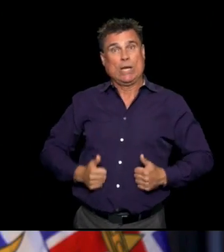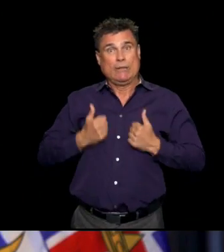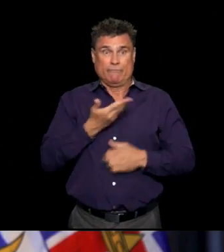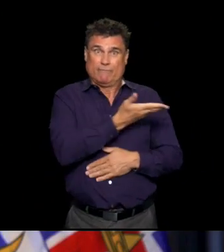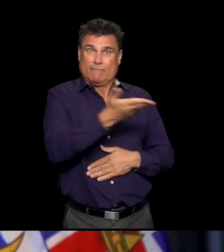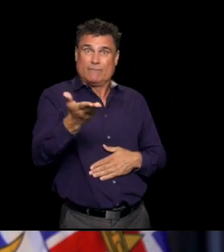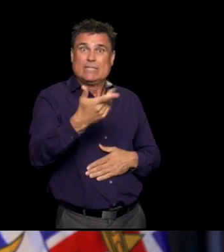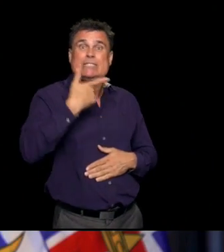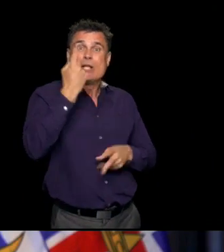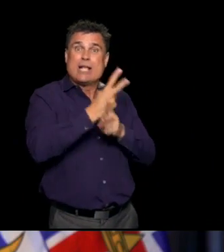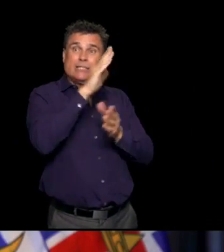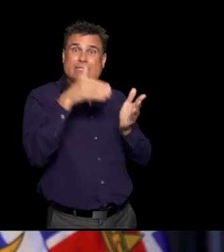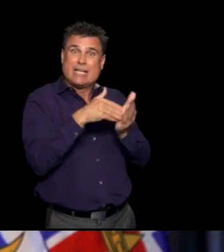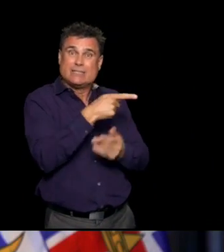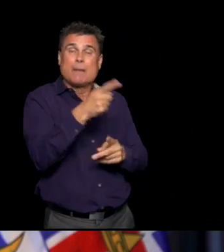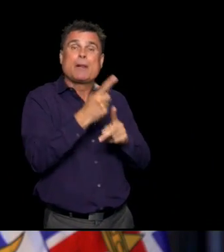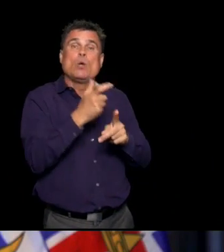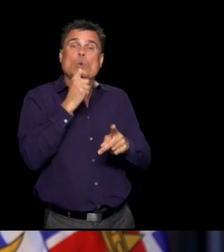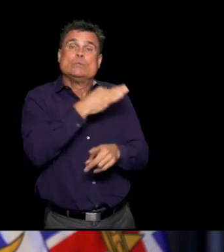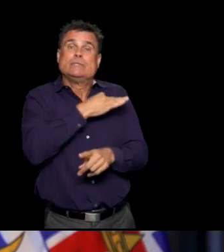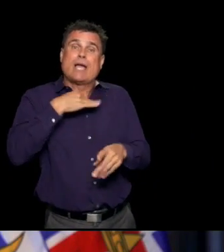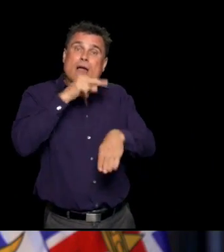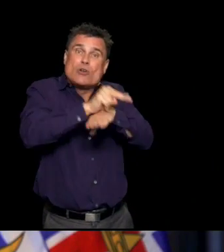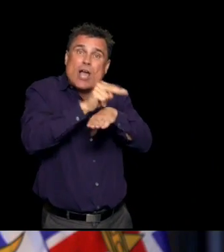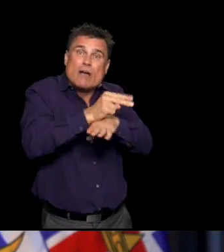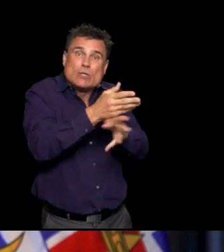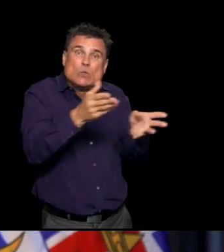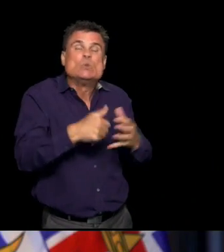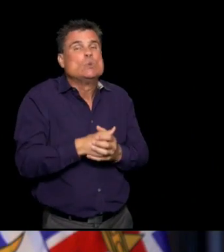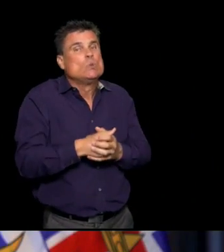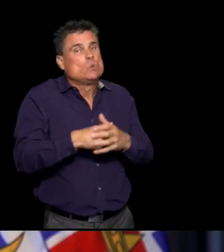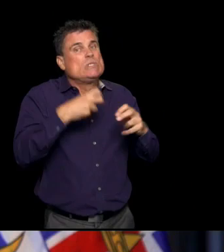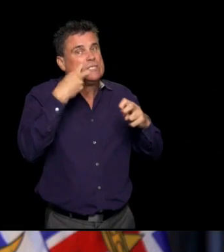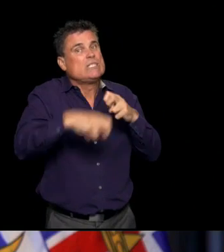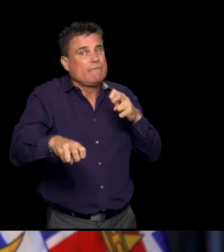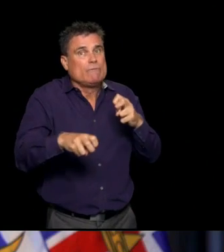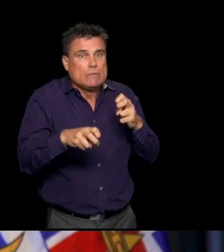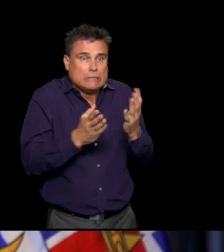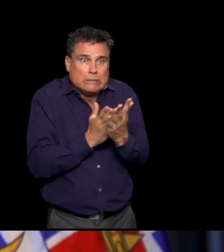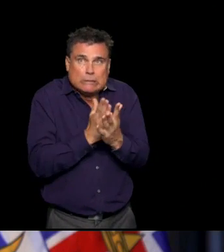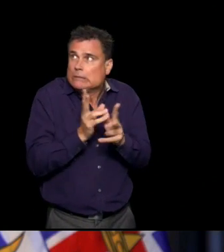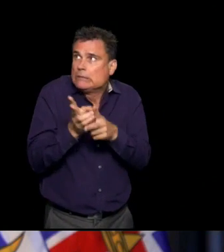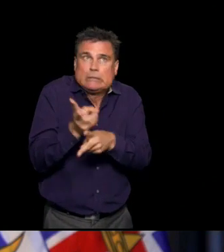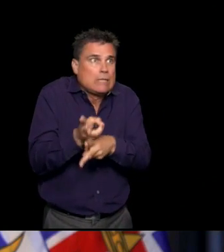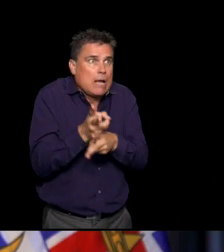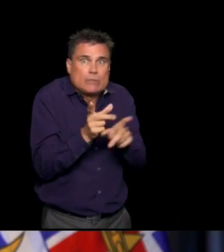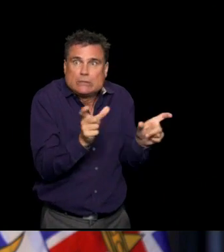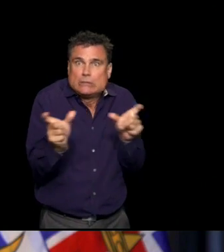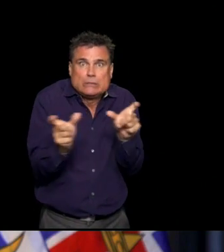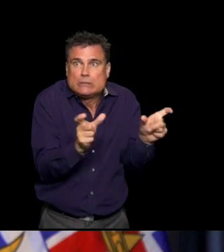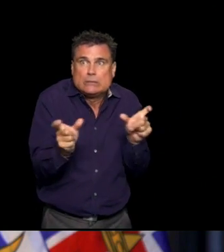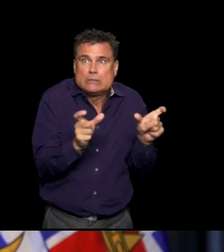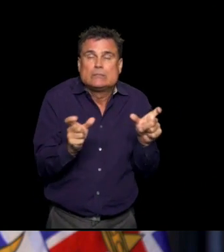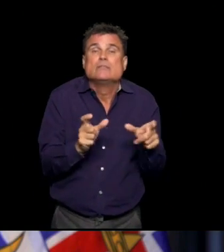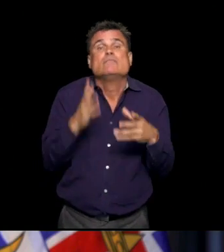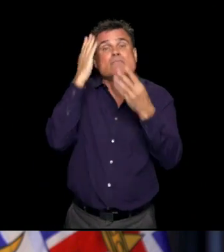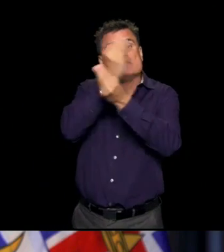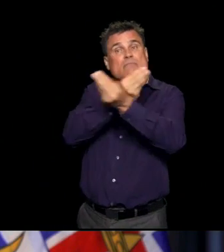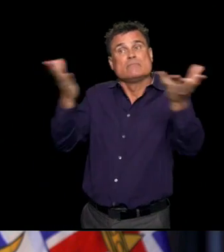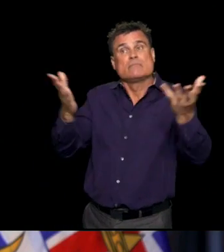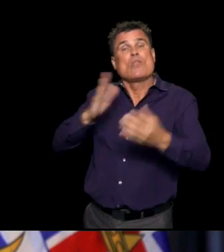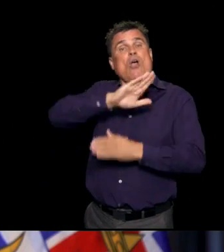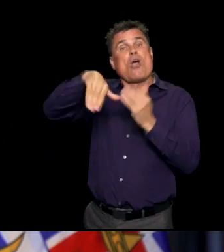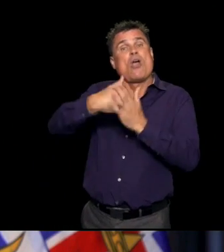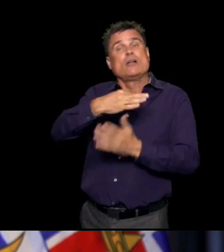the residents to the families to the providers to the people in public health providing support is doing everything they can to ensure